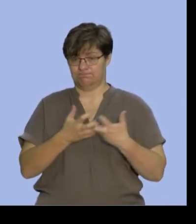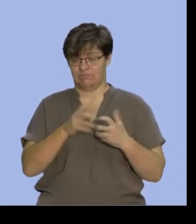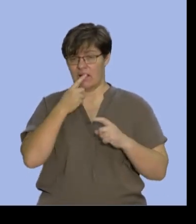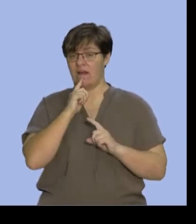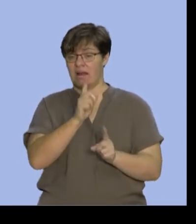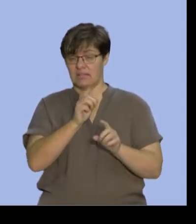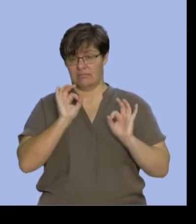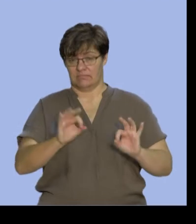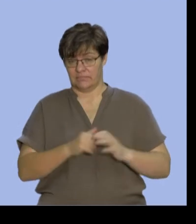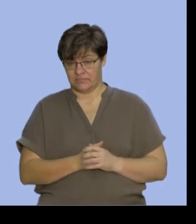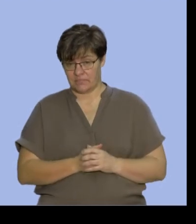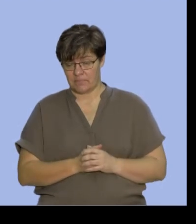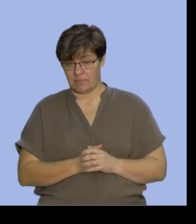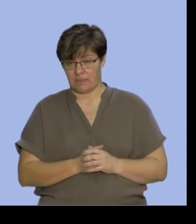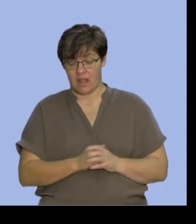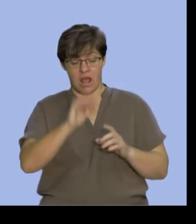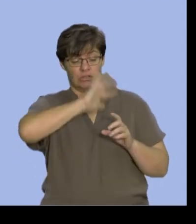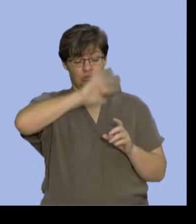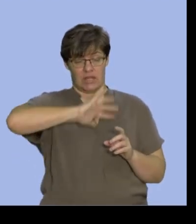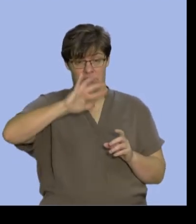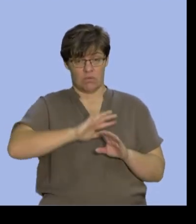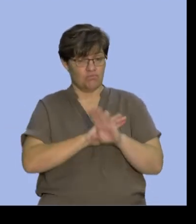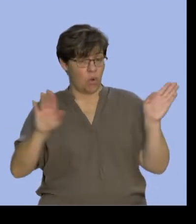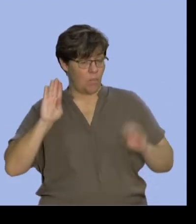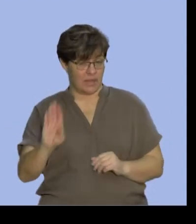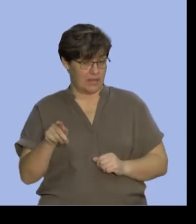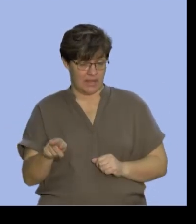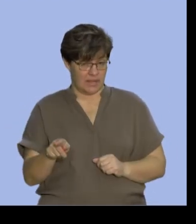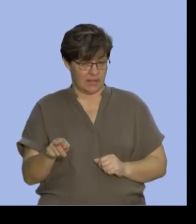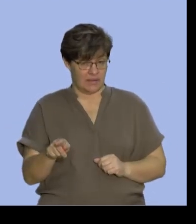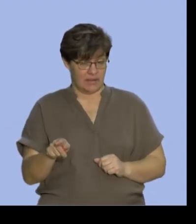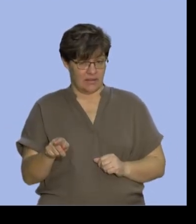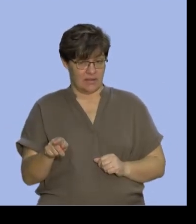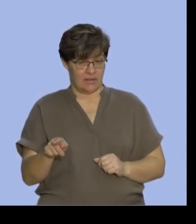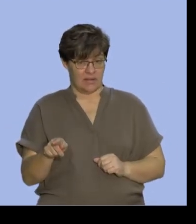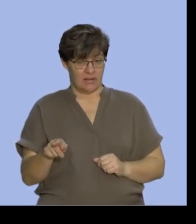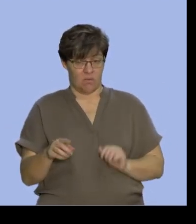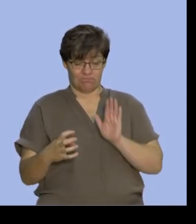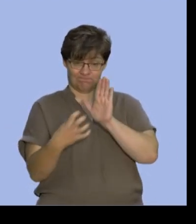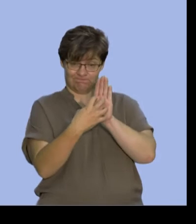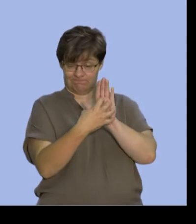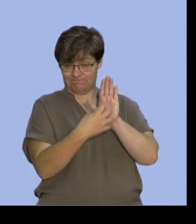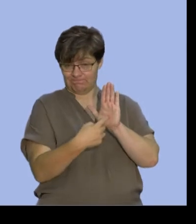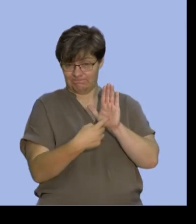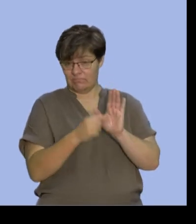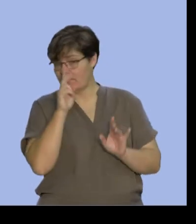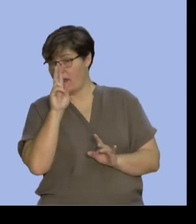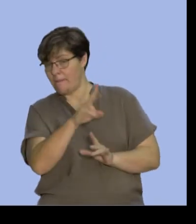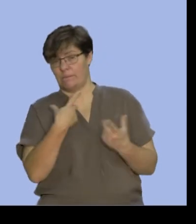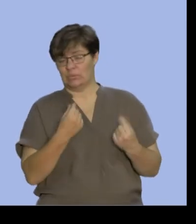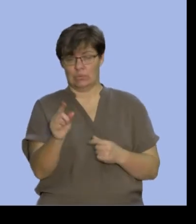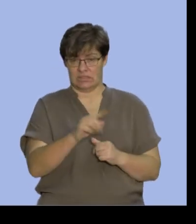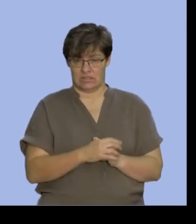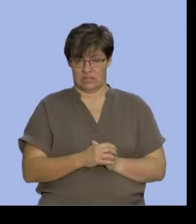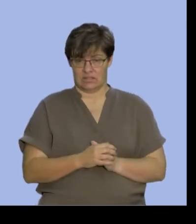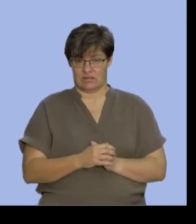if we were to shade not B on the Venn diagram, notice what I'm doing. I'm going to shade